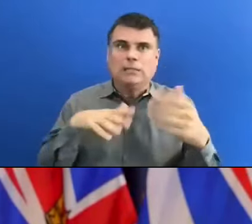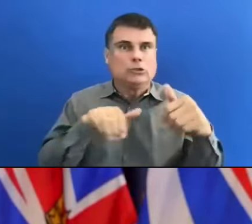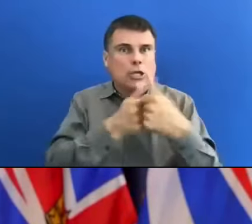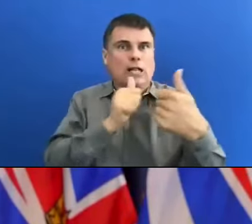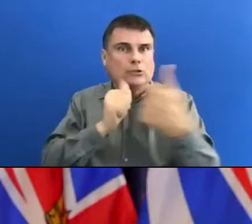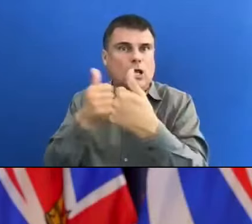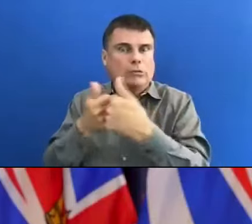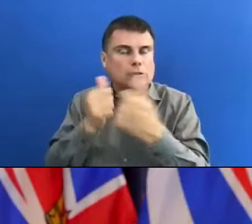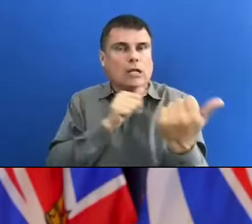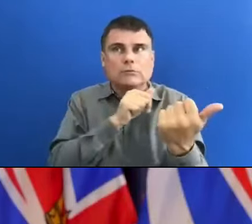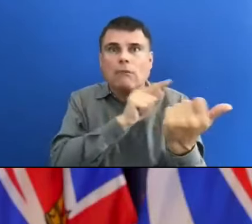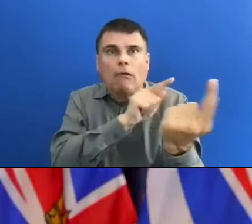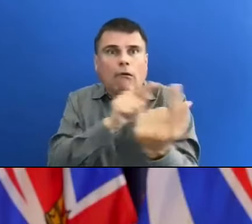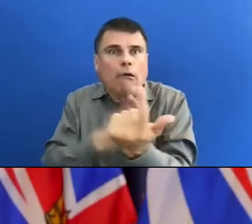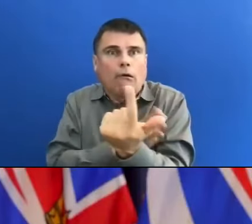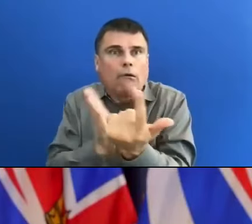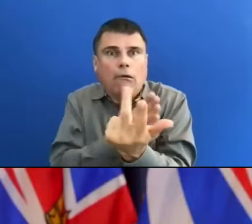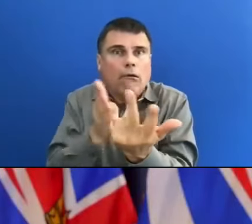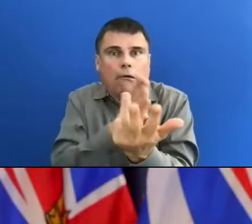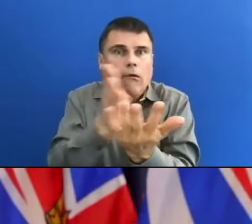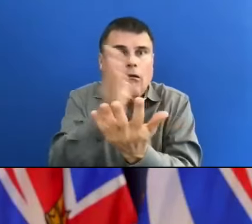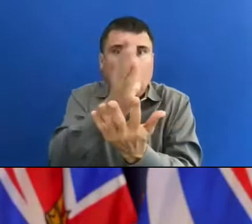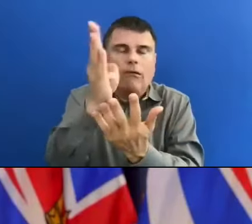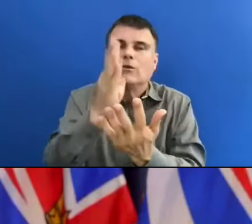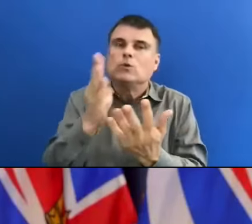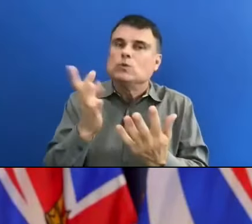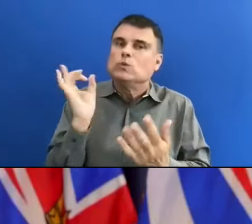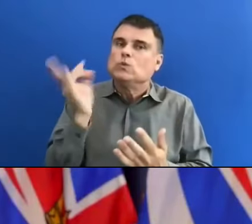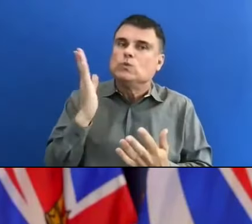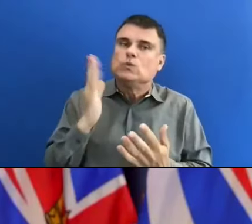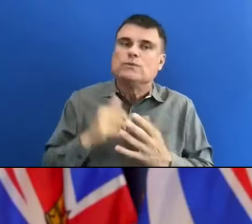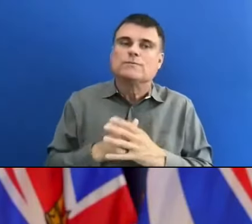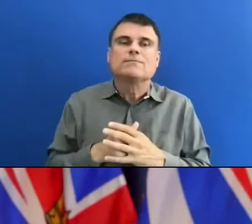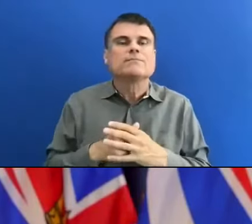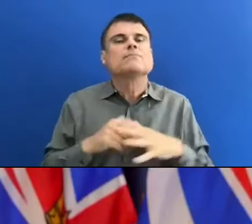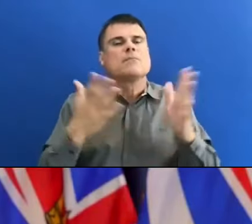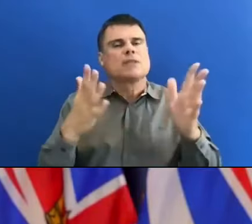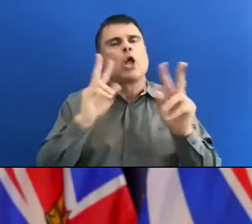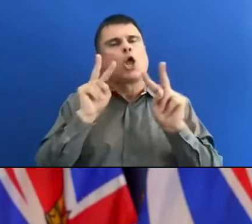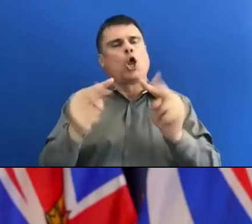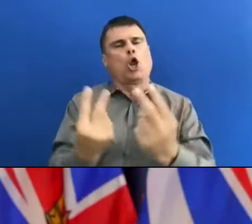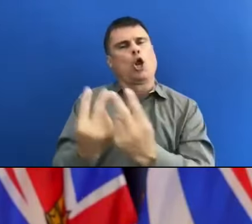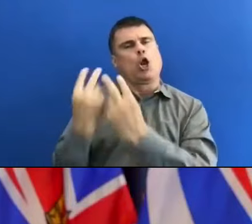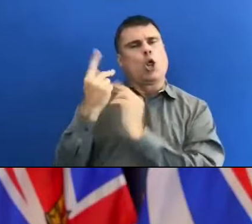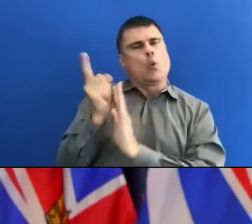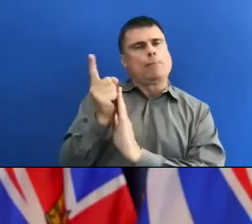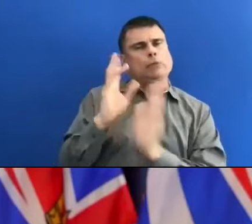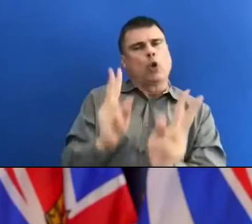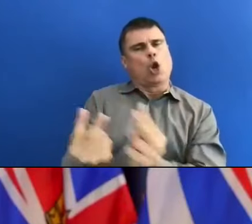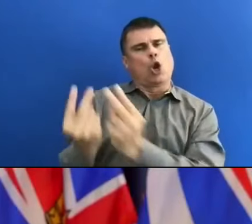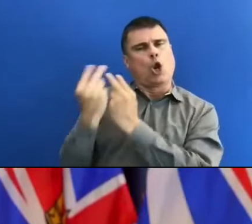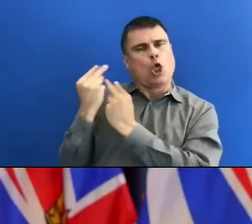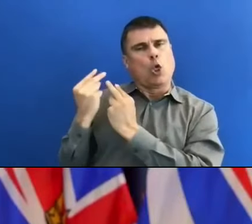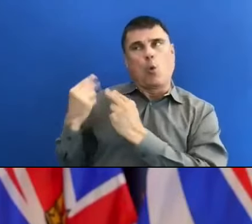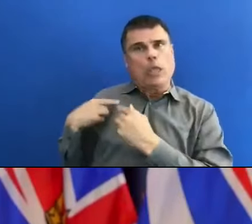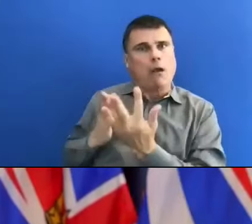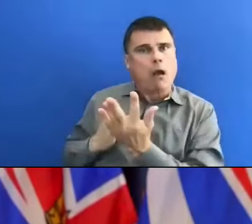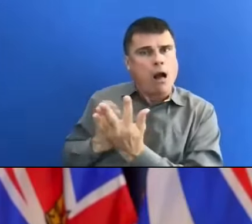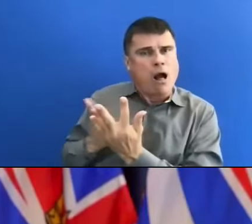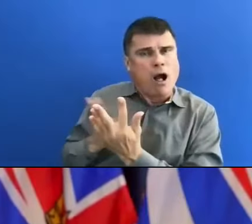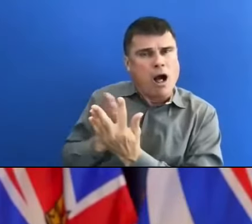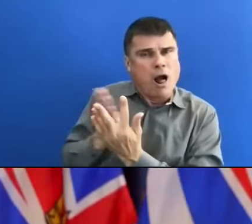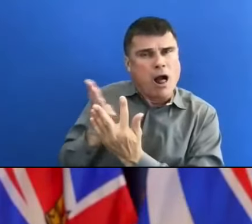a moment today to reflect on where we've been and celebrate the opportunities that we have ahead of us. As individuals, as families, and as communities.